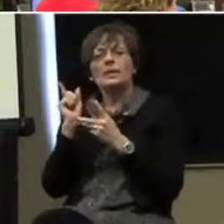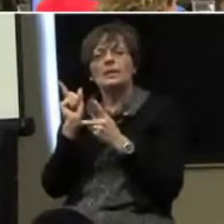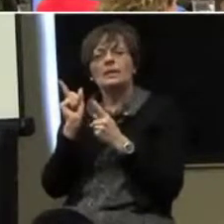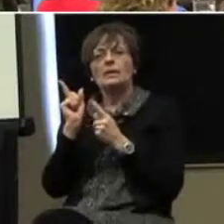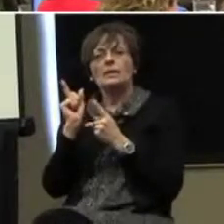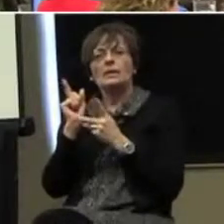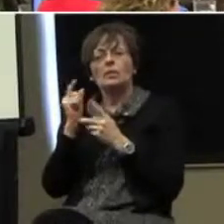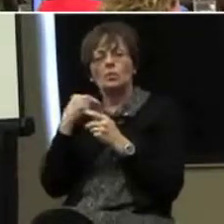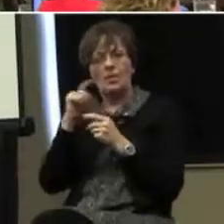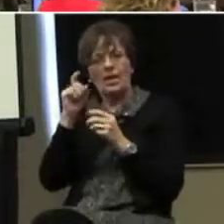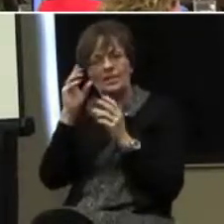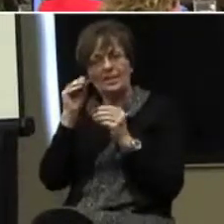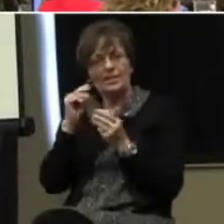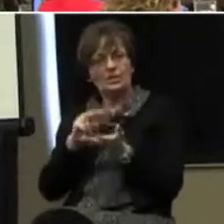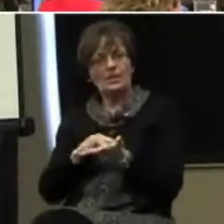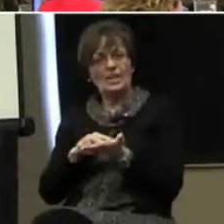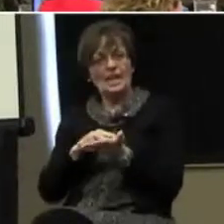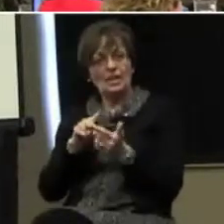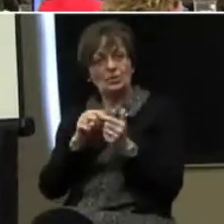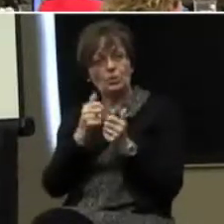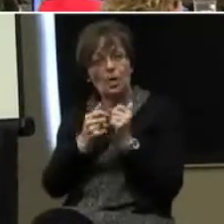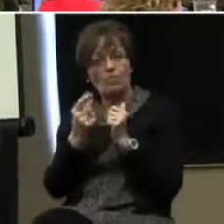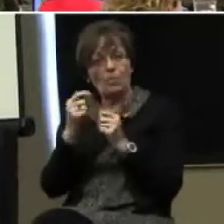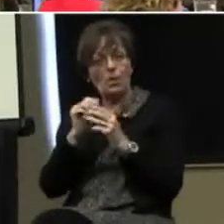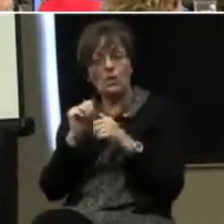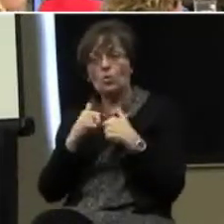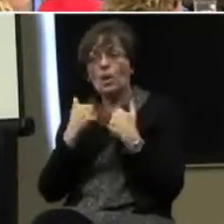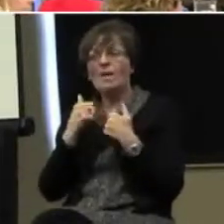Do we have to teach the dance to everybody in her life for?